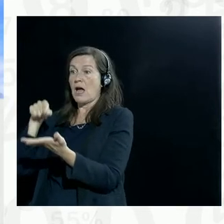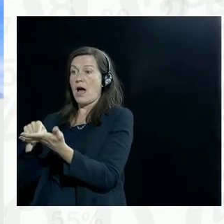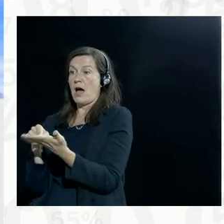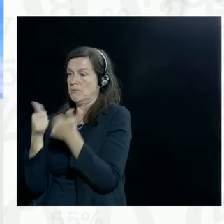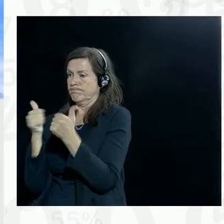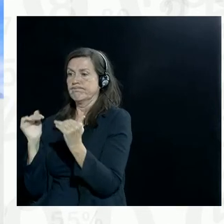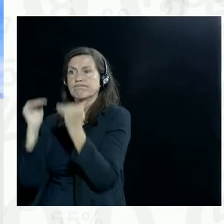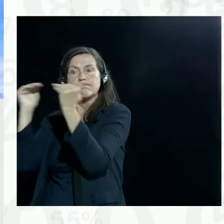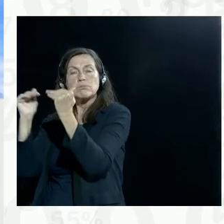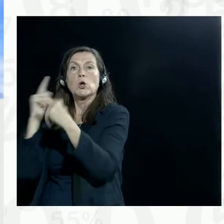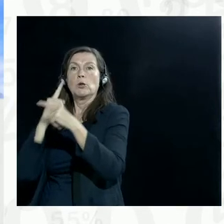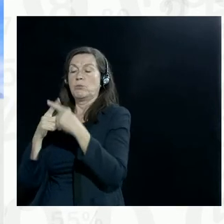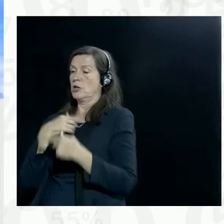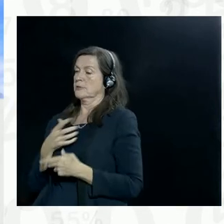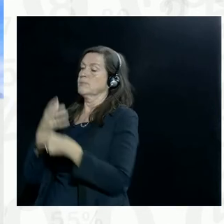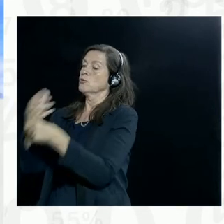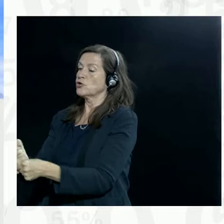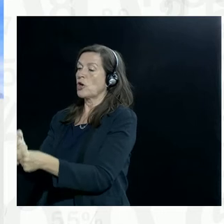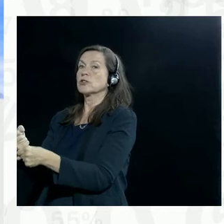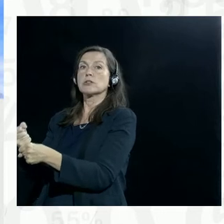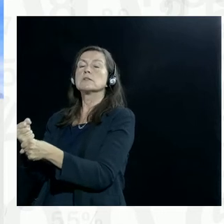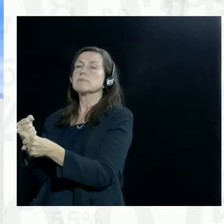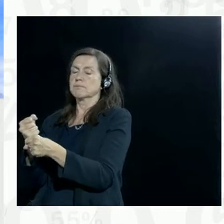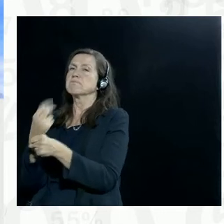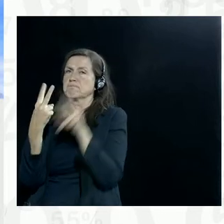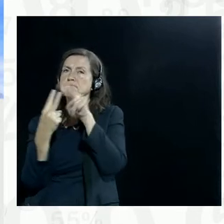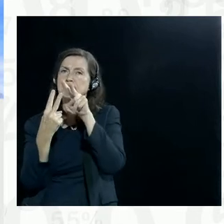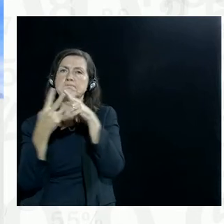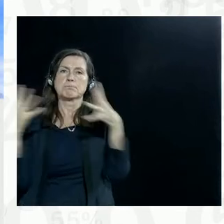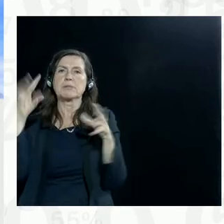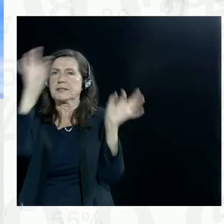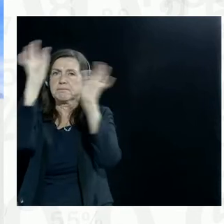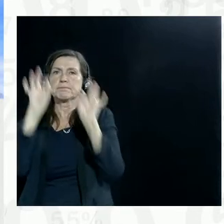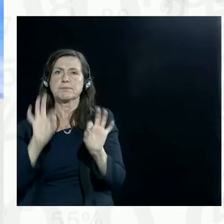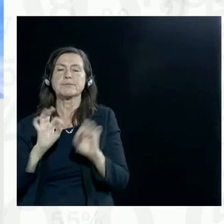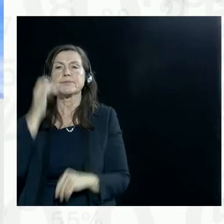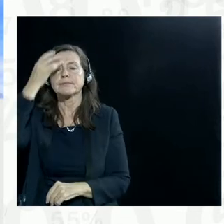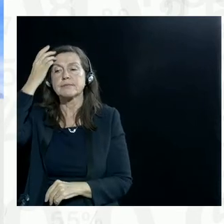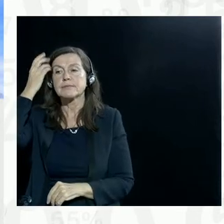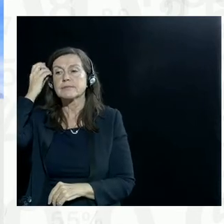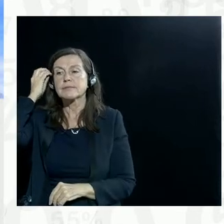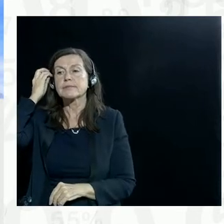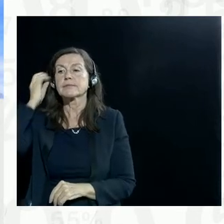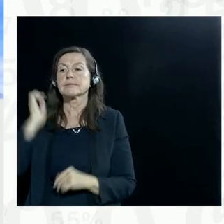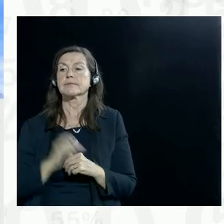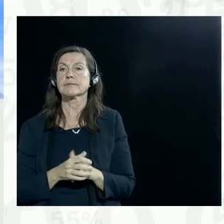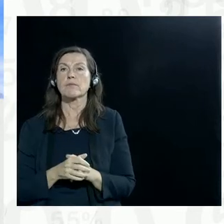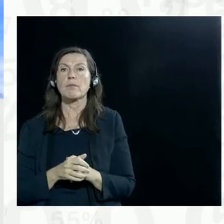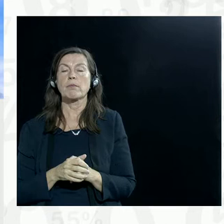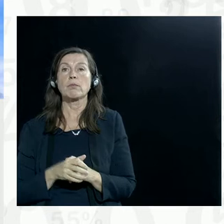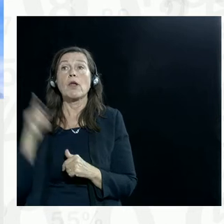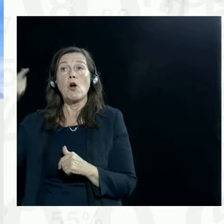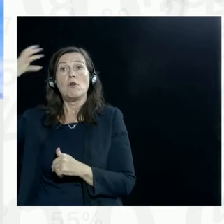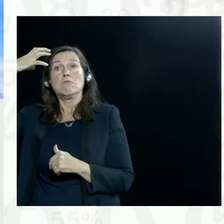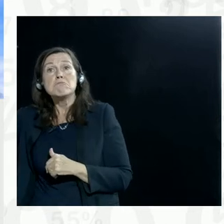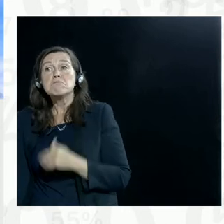that arises when we do not have these controls in place for public sector information is that